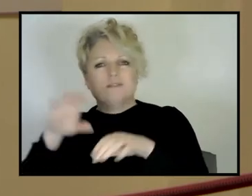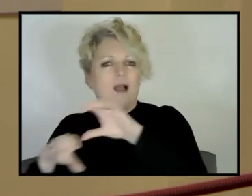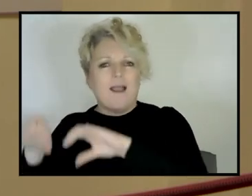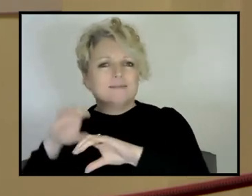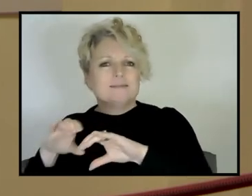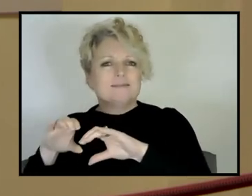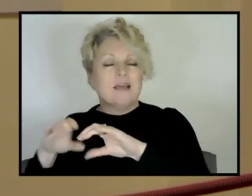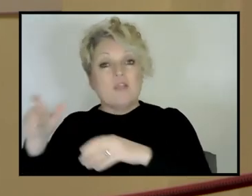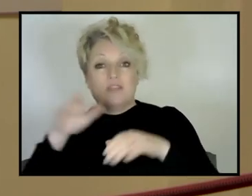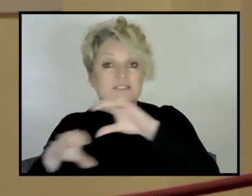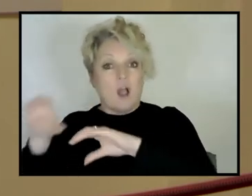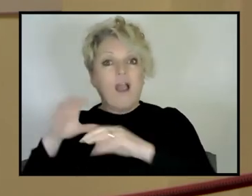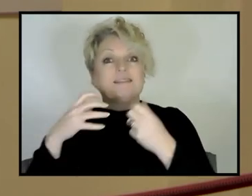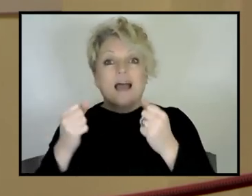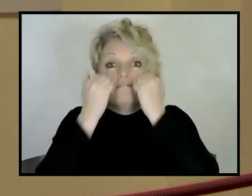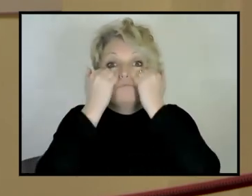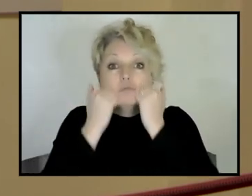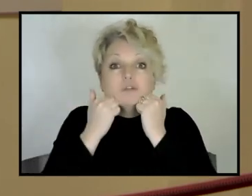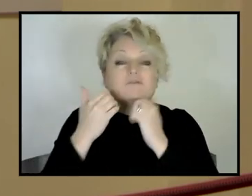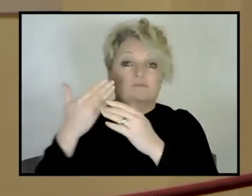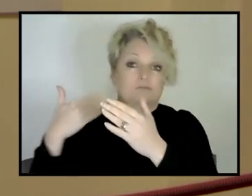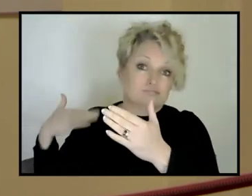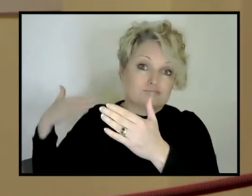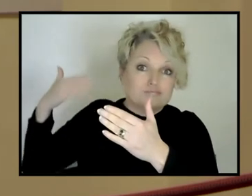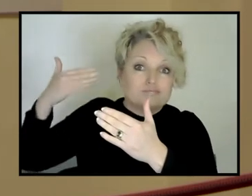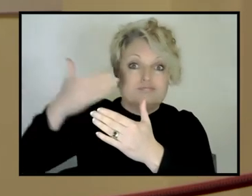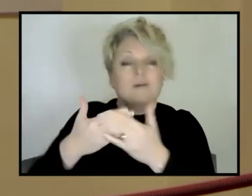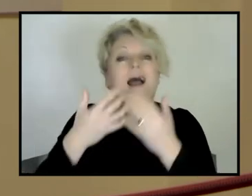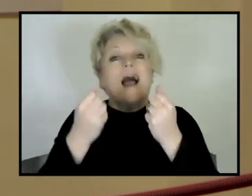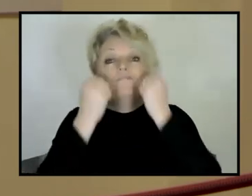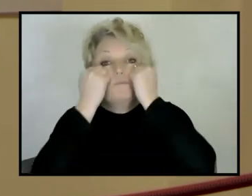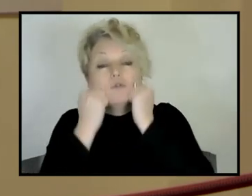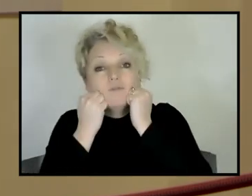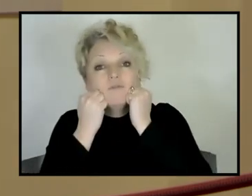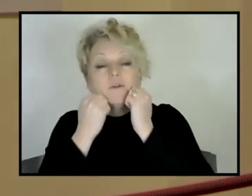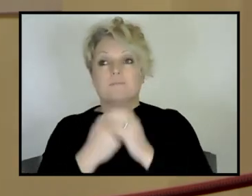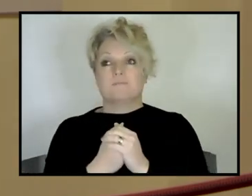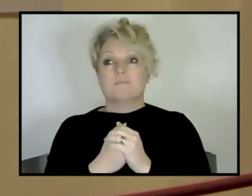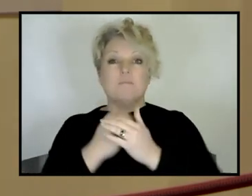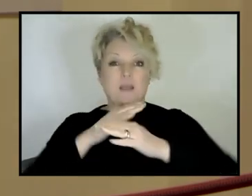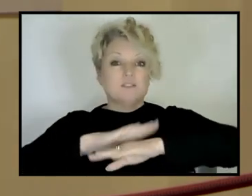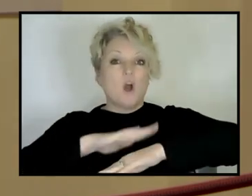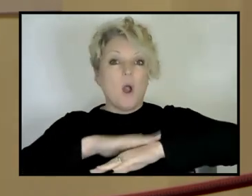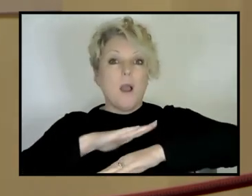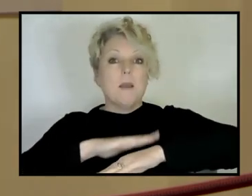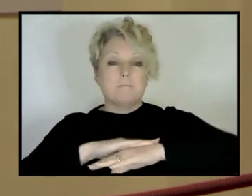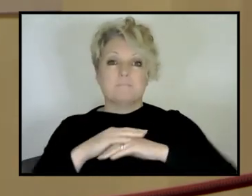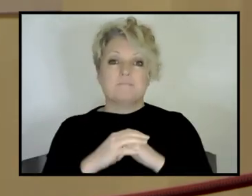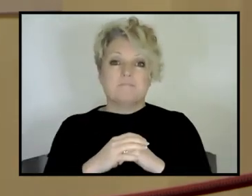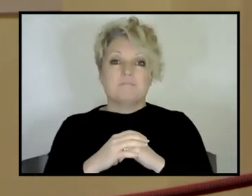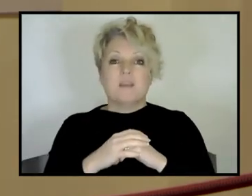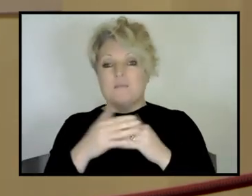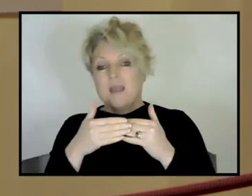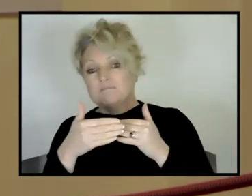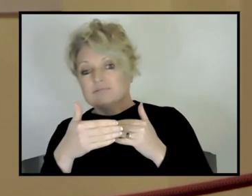well established, but it does take time. And there are people committed to, and for, to various viewpoints for